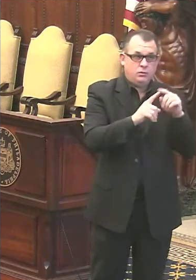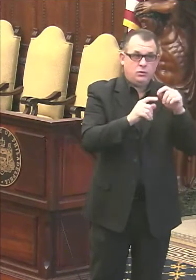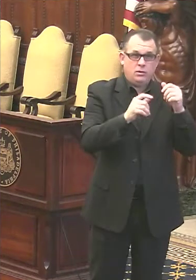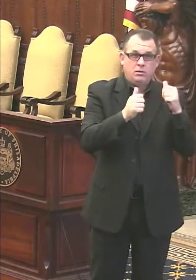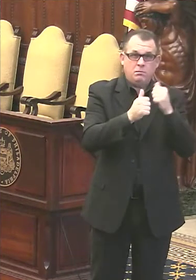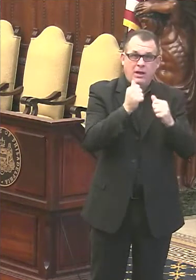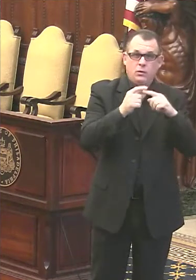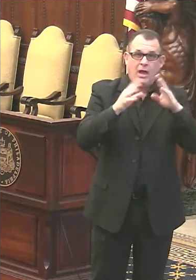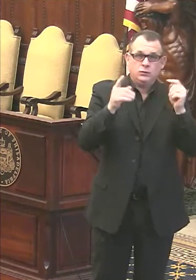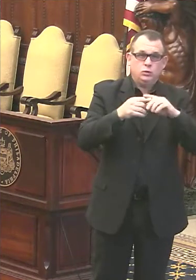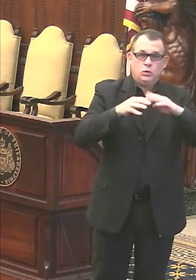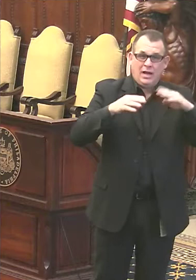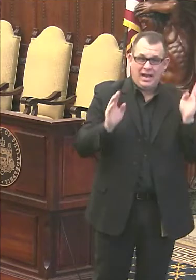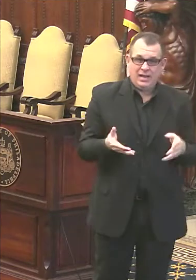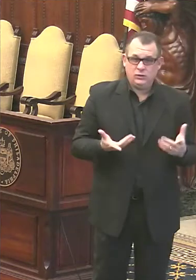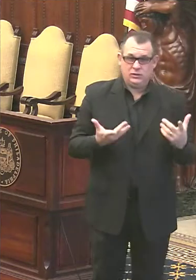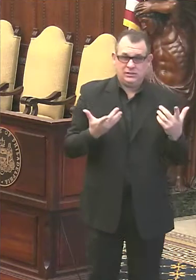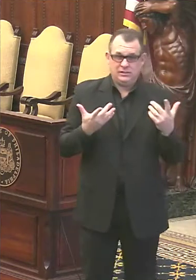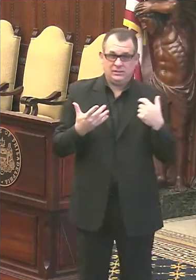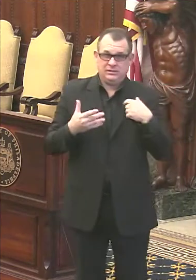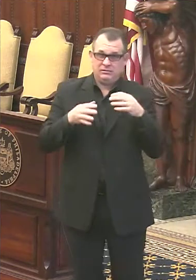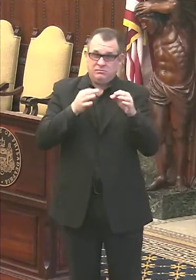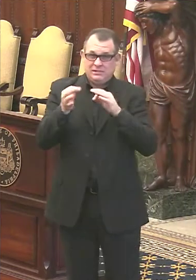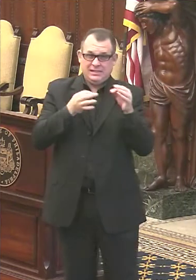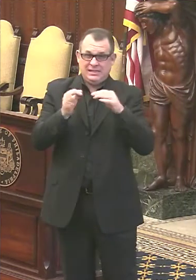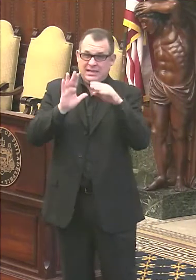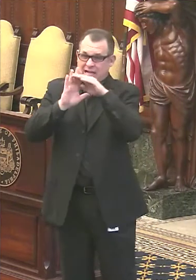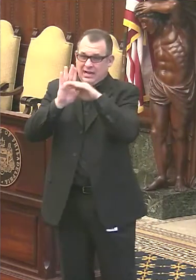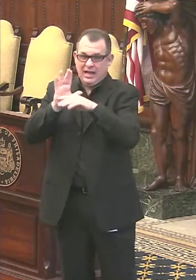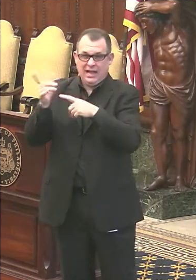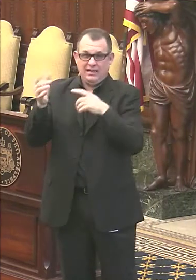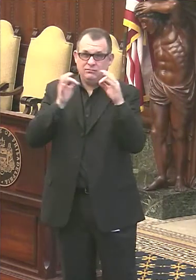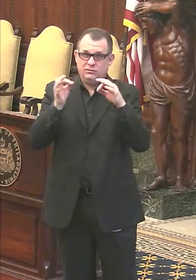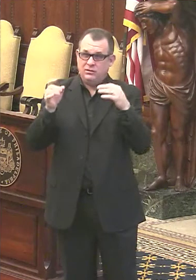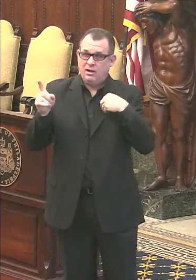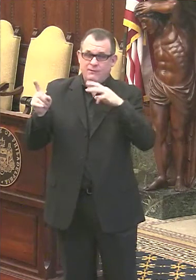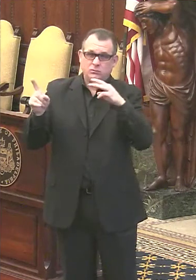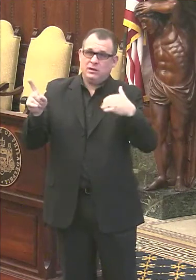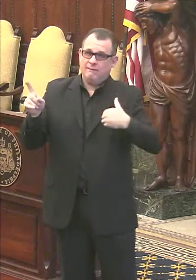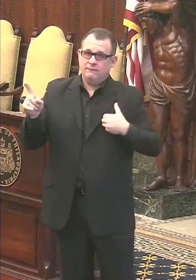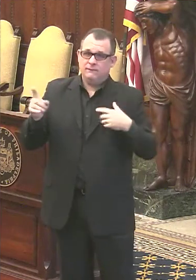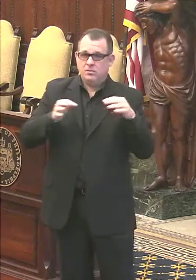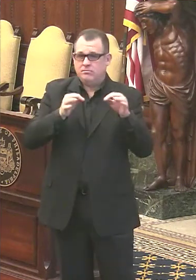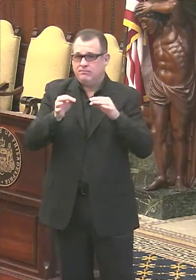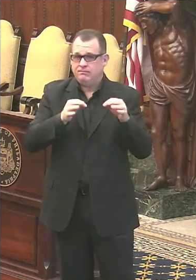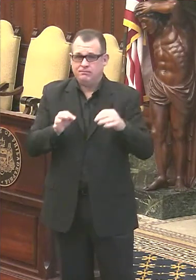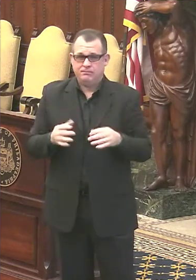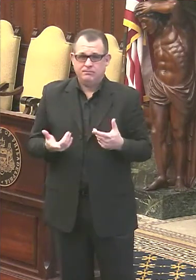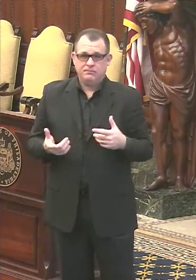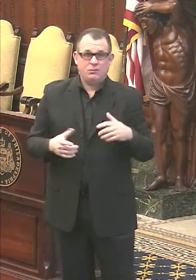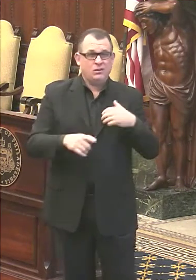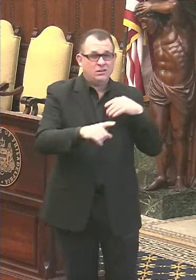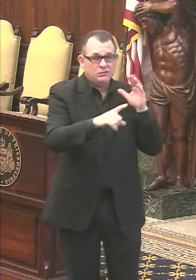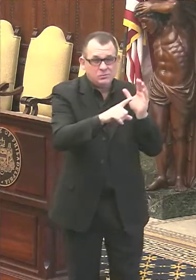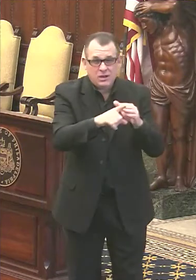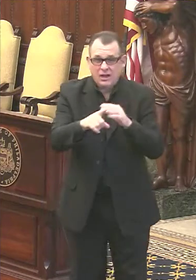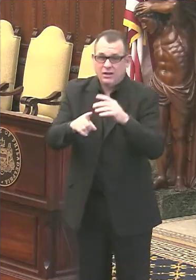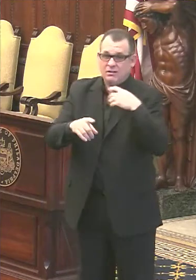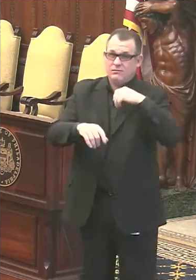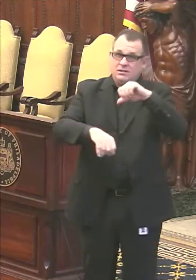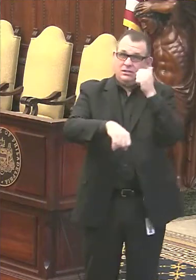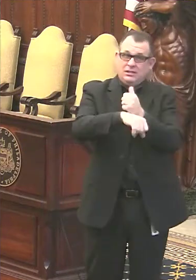all of the settings where we have restrictions are on our website. And as before, we have to remind people that we will reinstitute restrictions